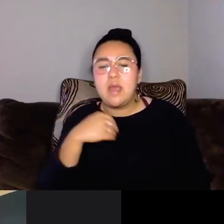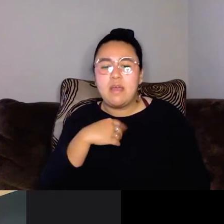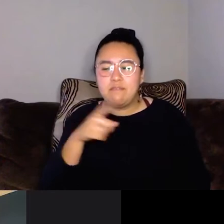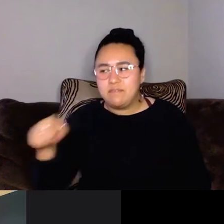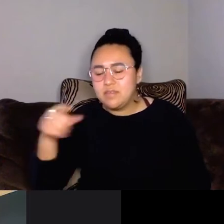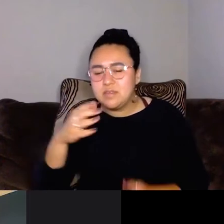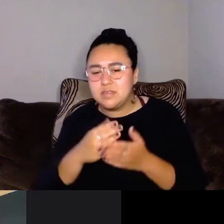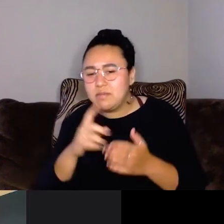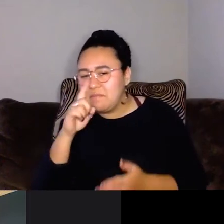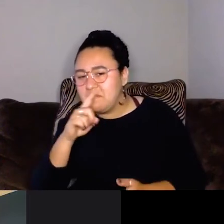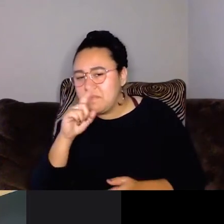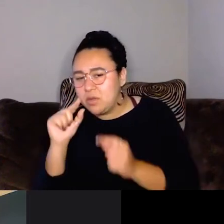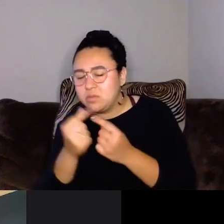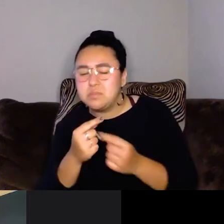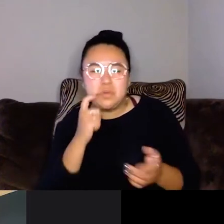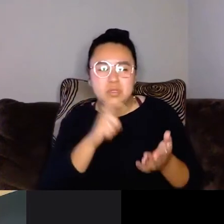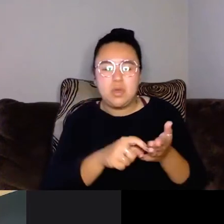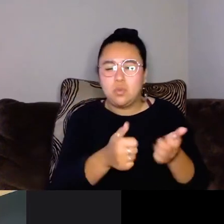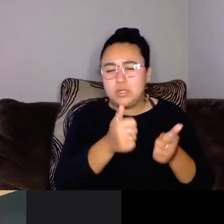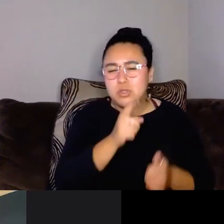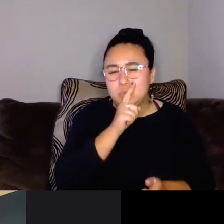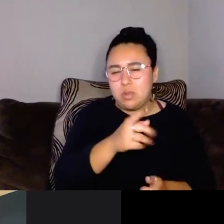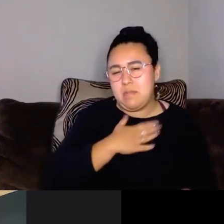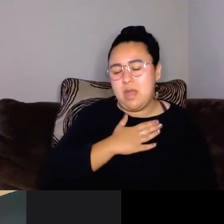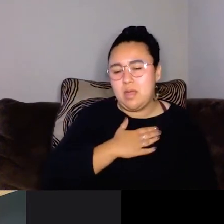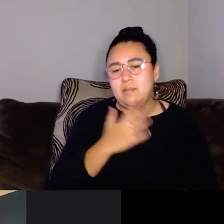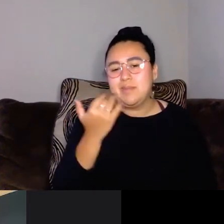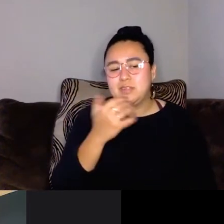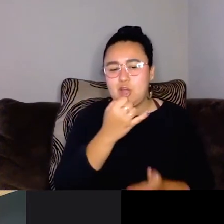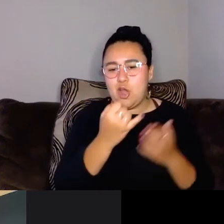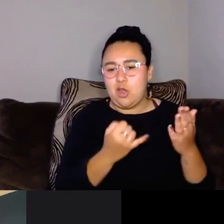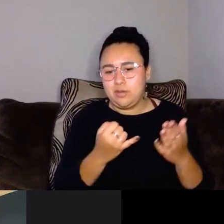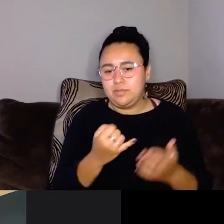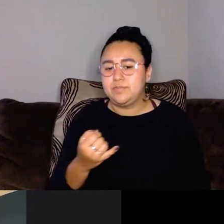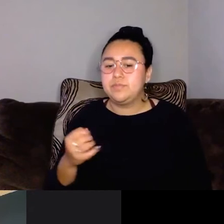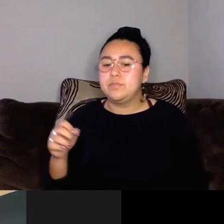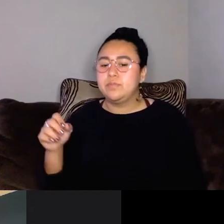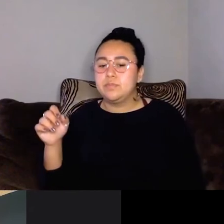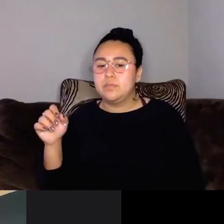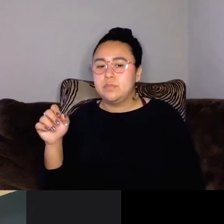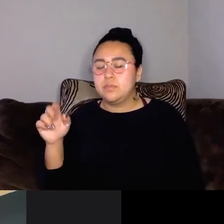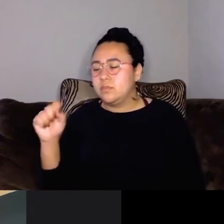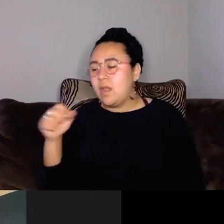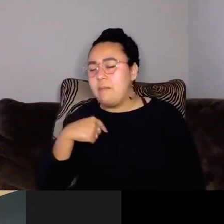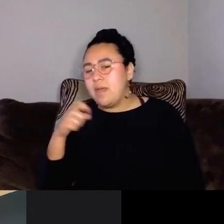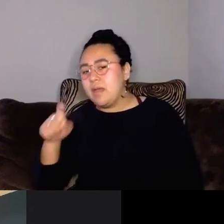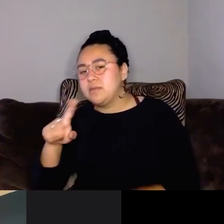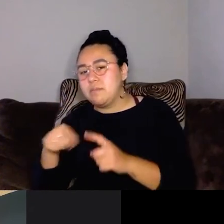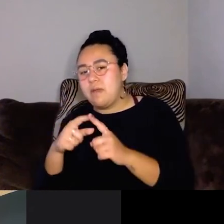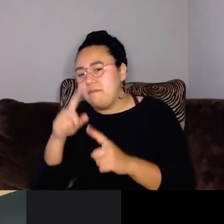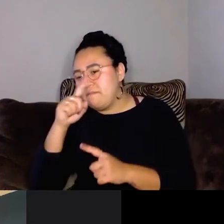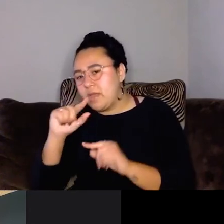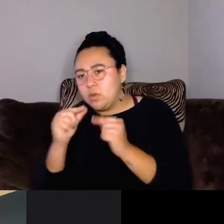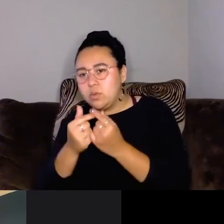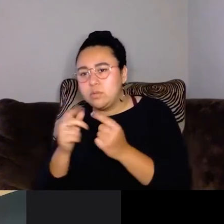you can tell which one is mine pretty easily by the art. Um, I want to ask you about fake groups and people